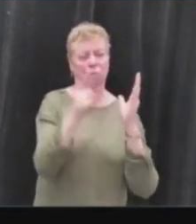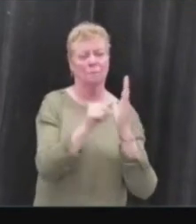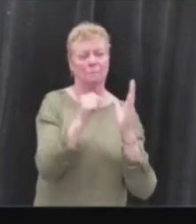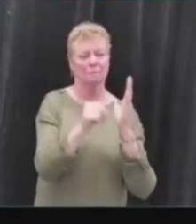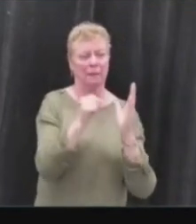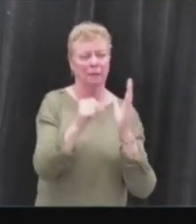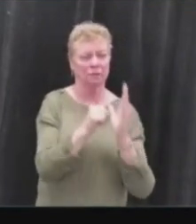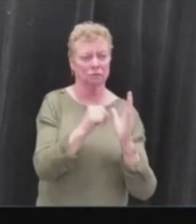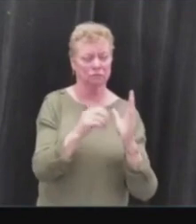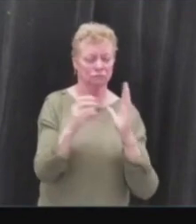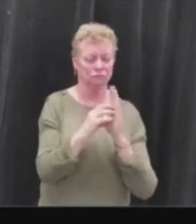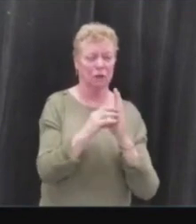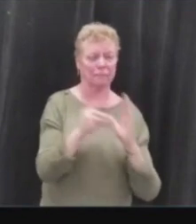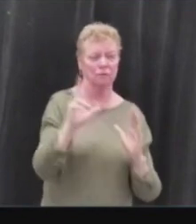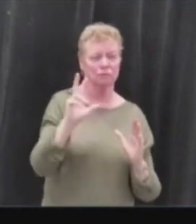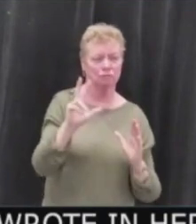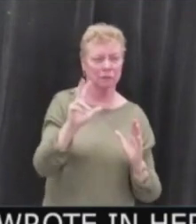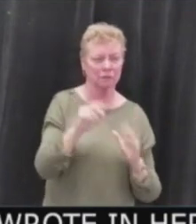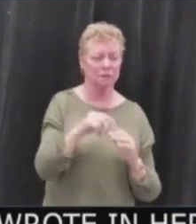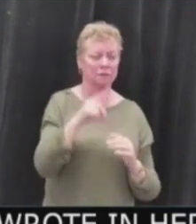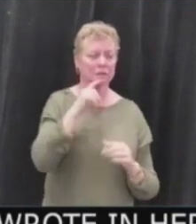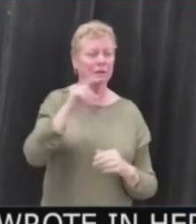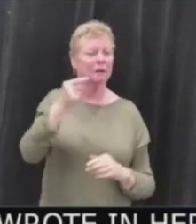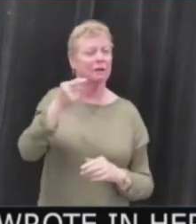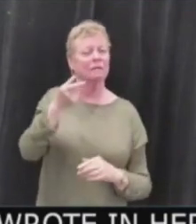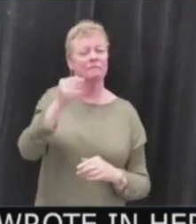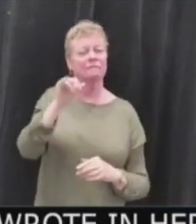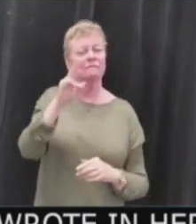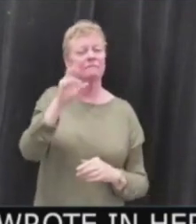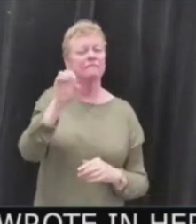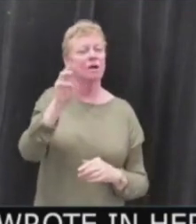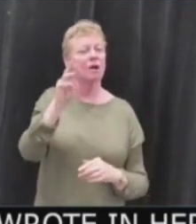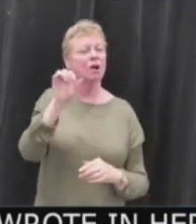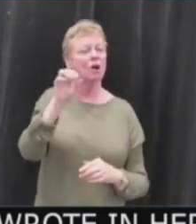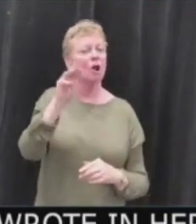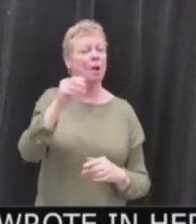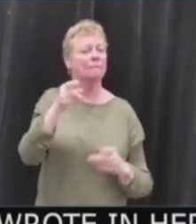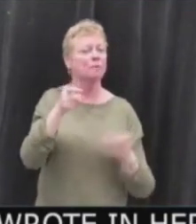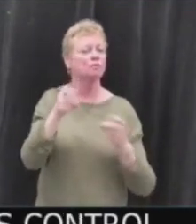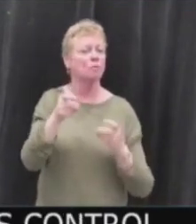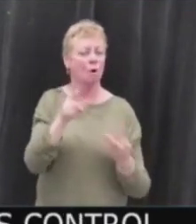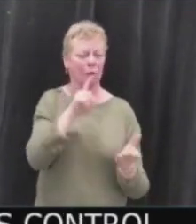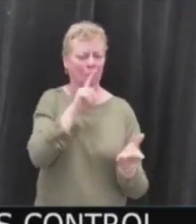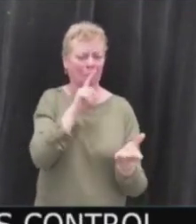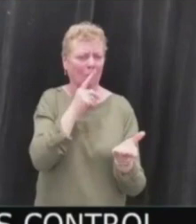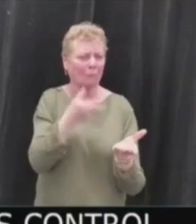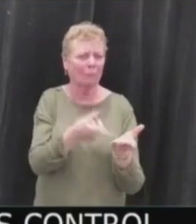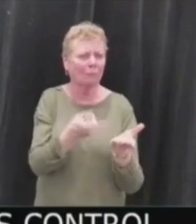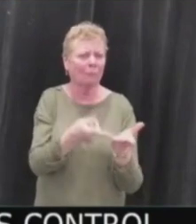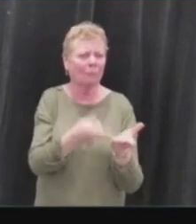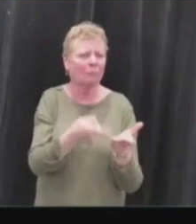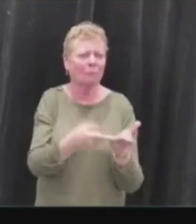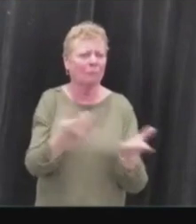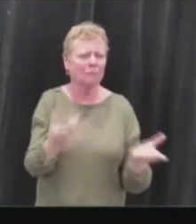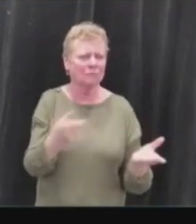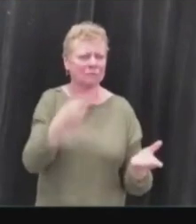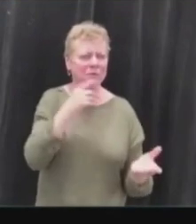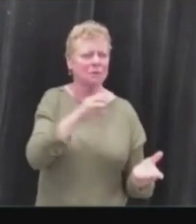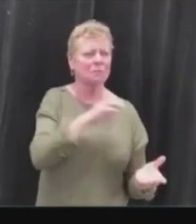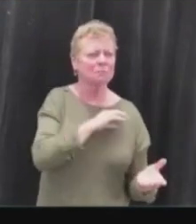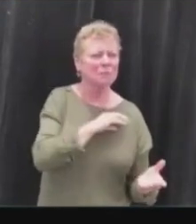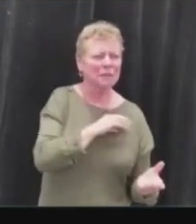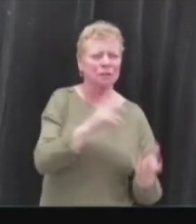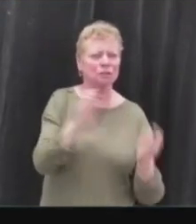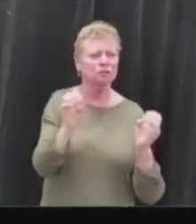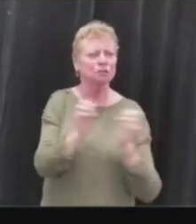Chapter 3, the issue of firearms control has intentionally not been addressed. And she went on to state that the issues of police emergency response